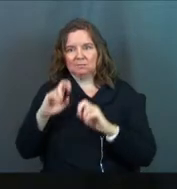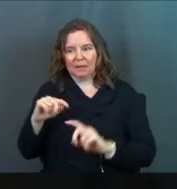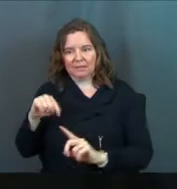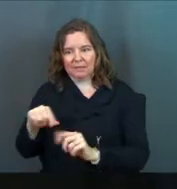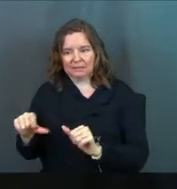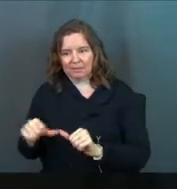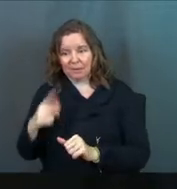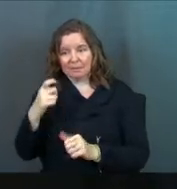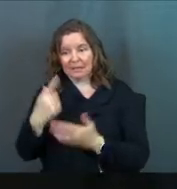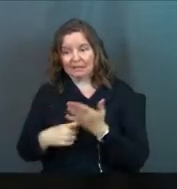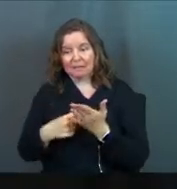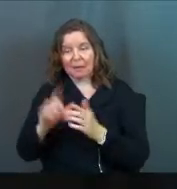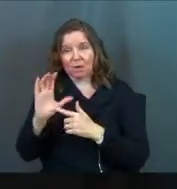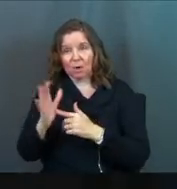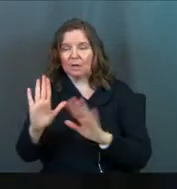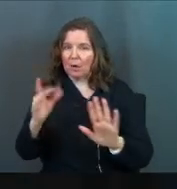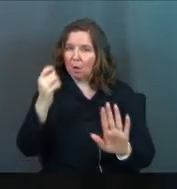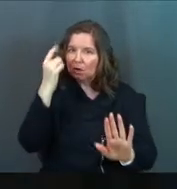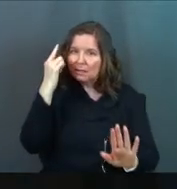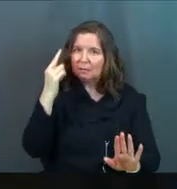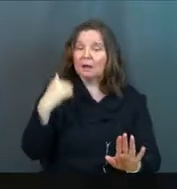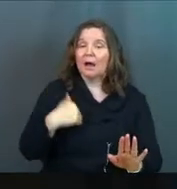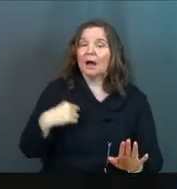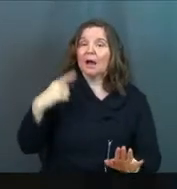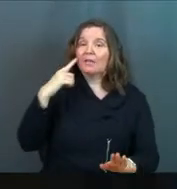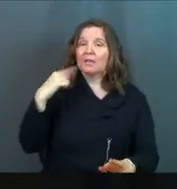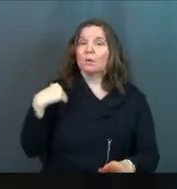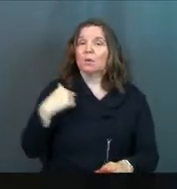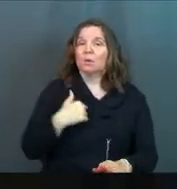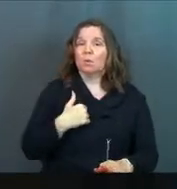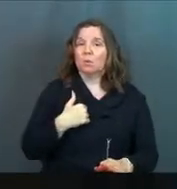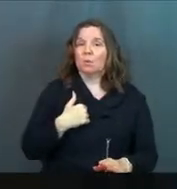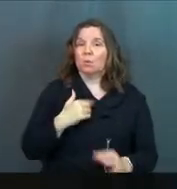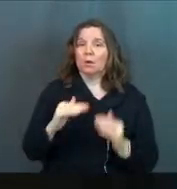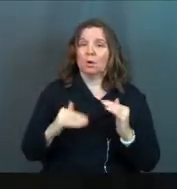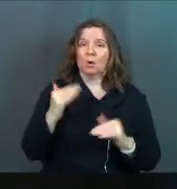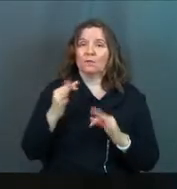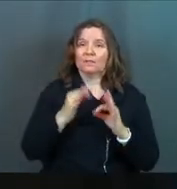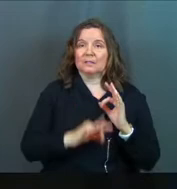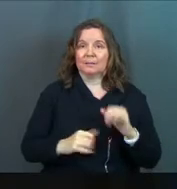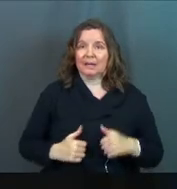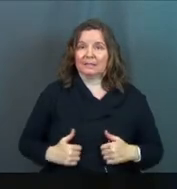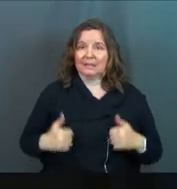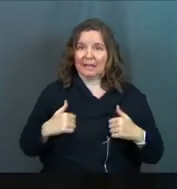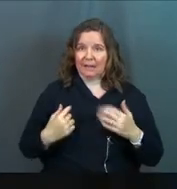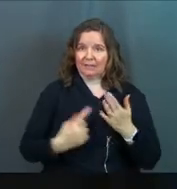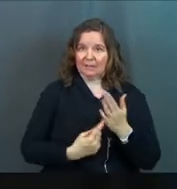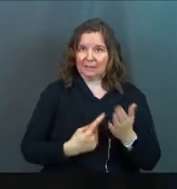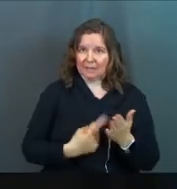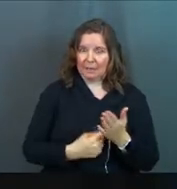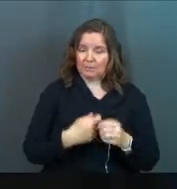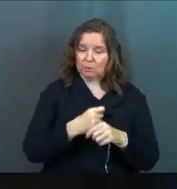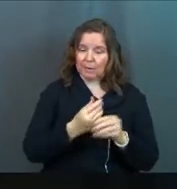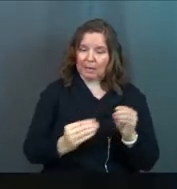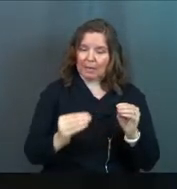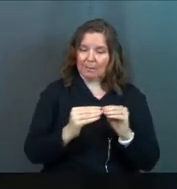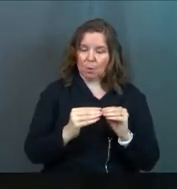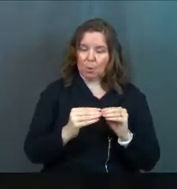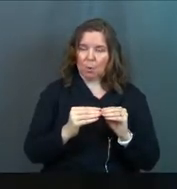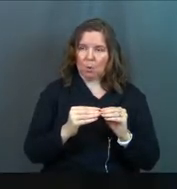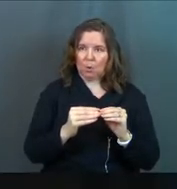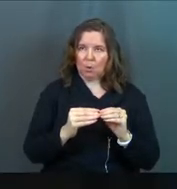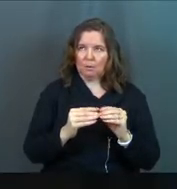I think in our culture, guys, please hear me on this. I think we oversimplify life sometimes. To make it more